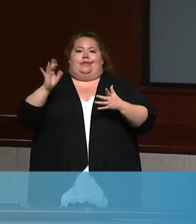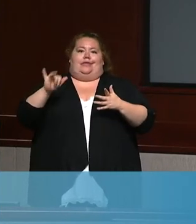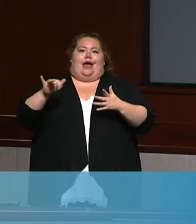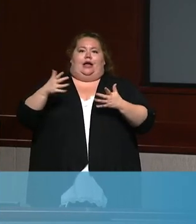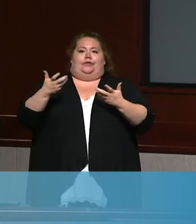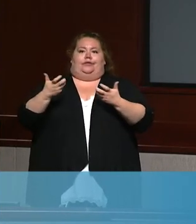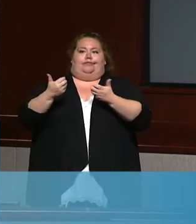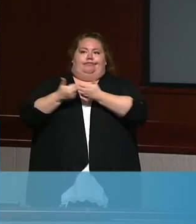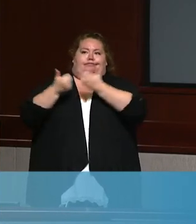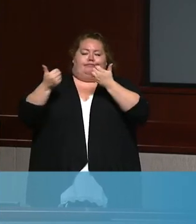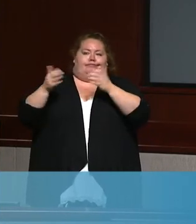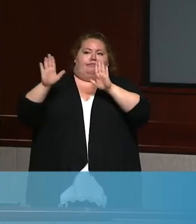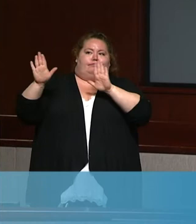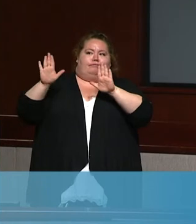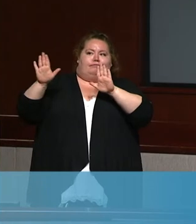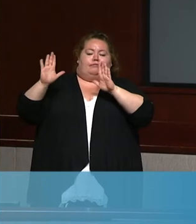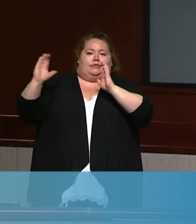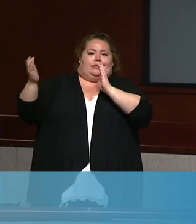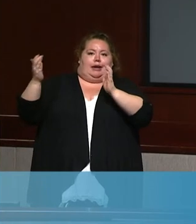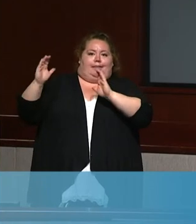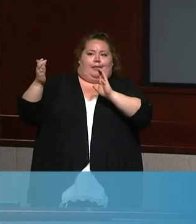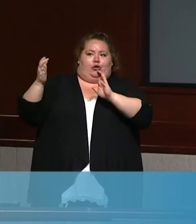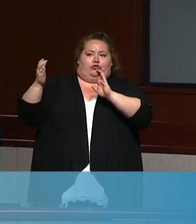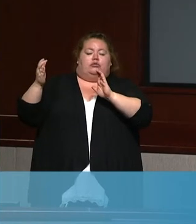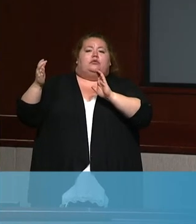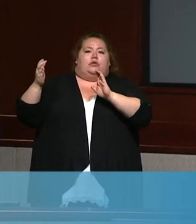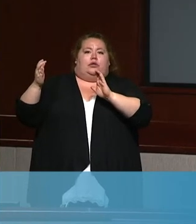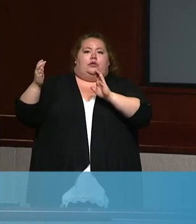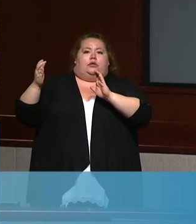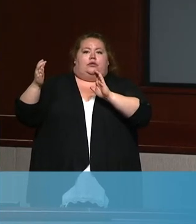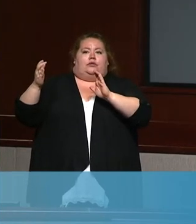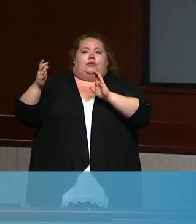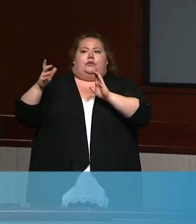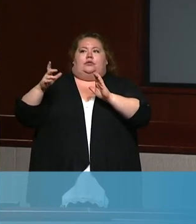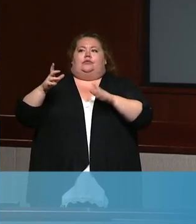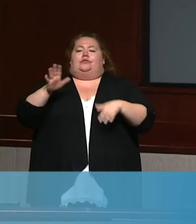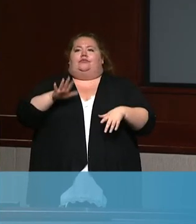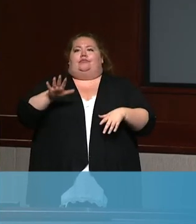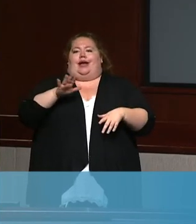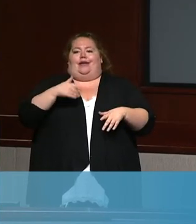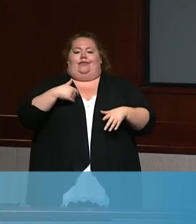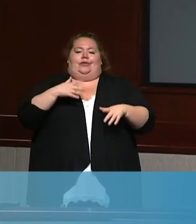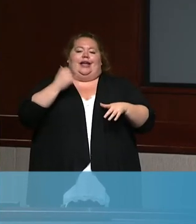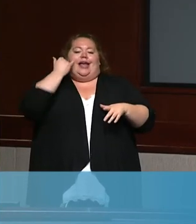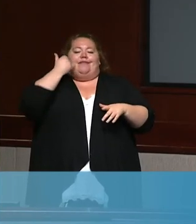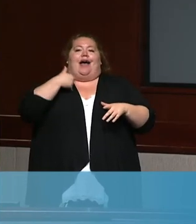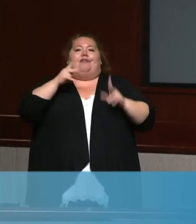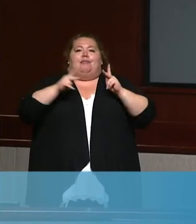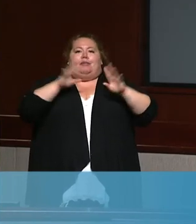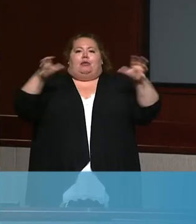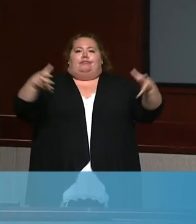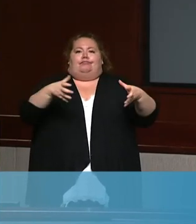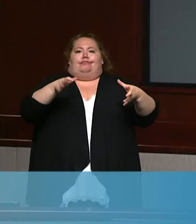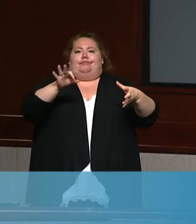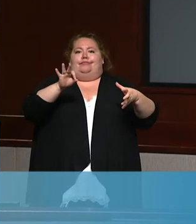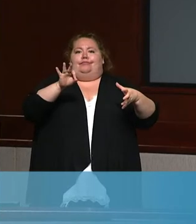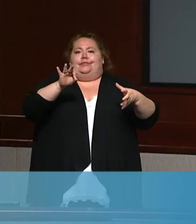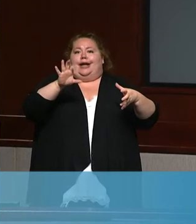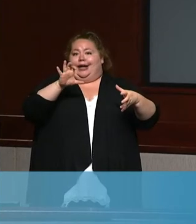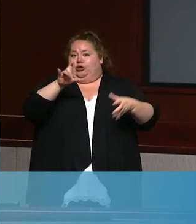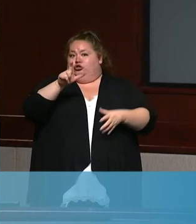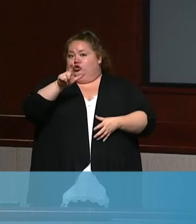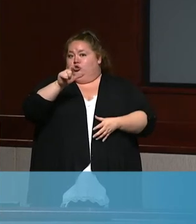and times it by our population, I believe the state uses a population of 920,000 individuals,